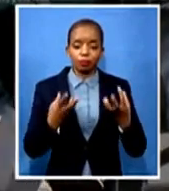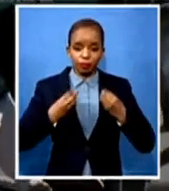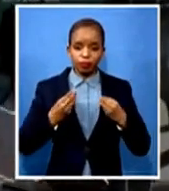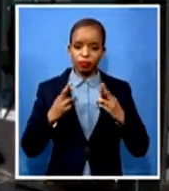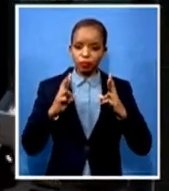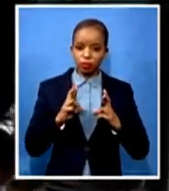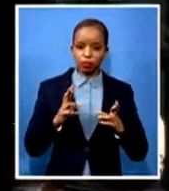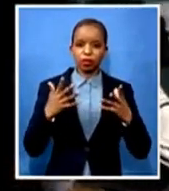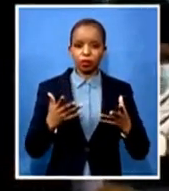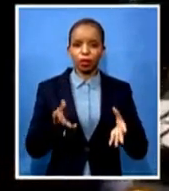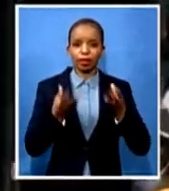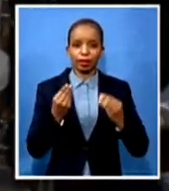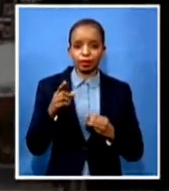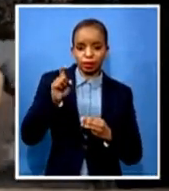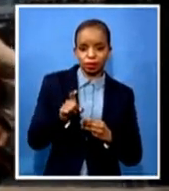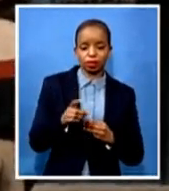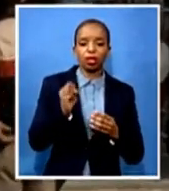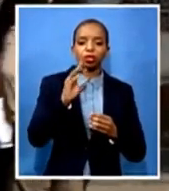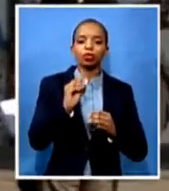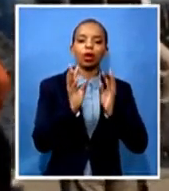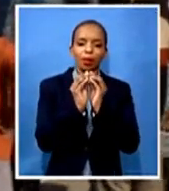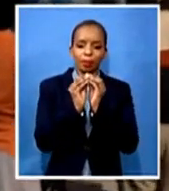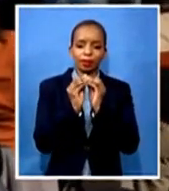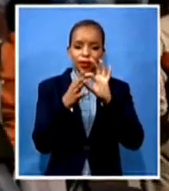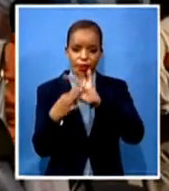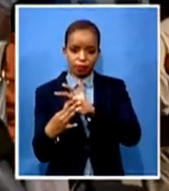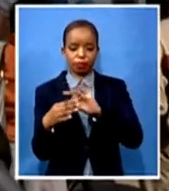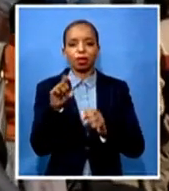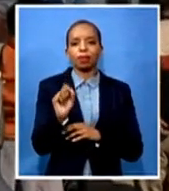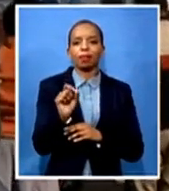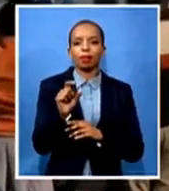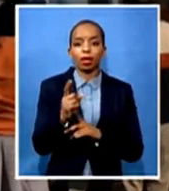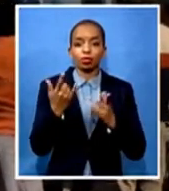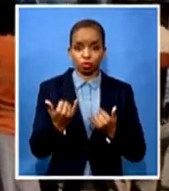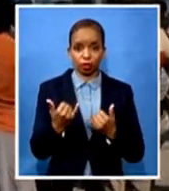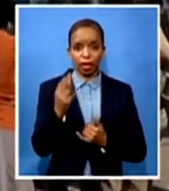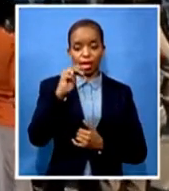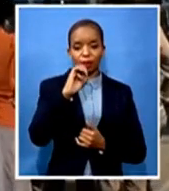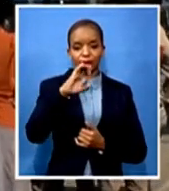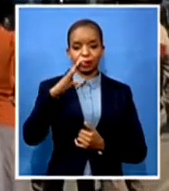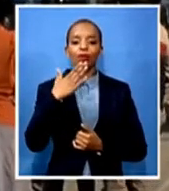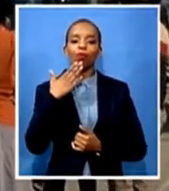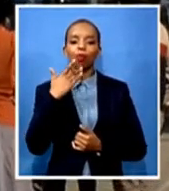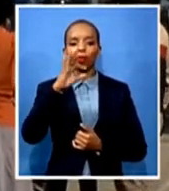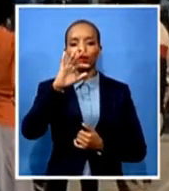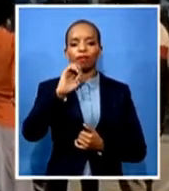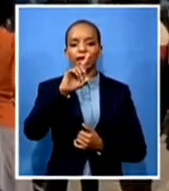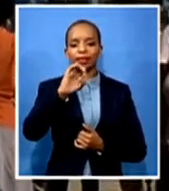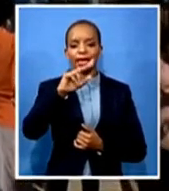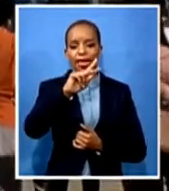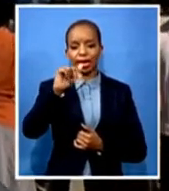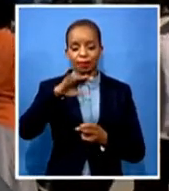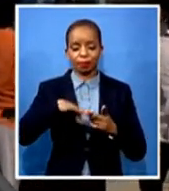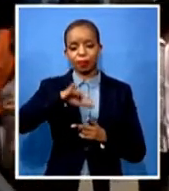was about that. And today the MEC, Fezegangomonye, and SA cricketer, former cricketer Makayantini,